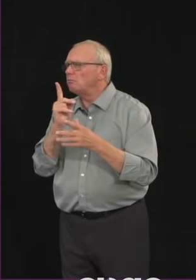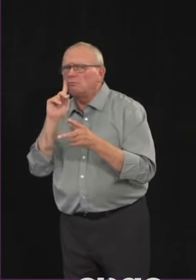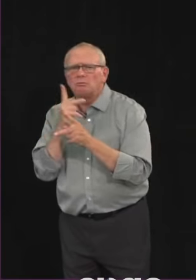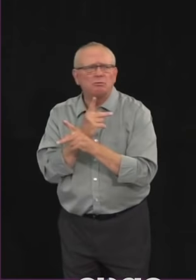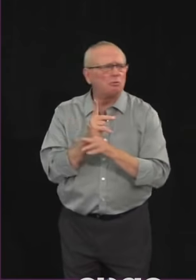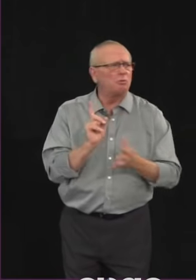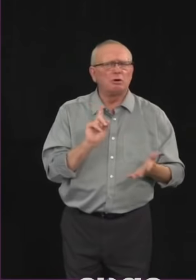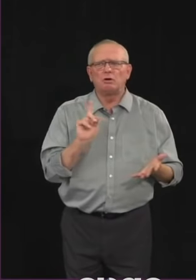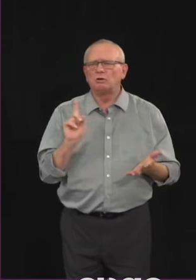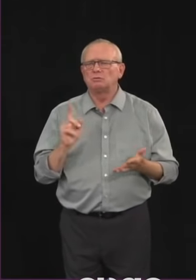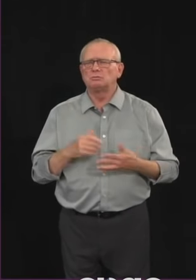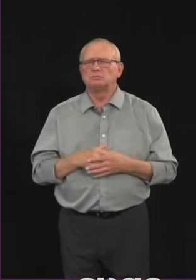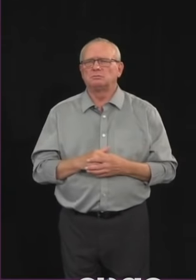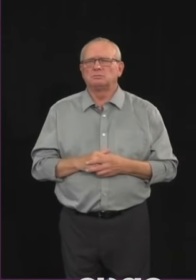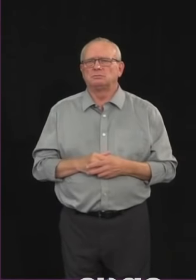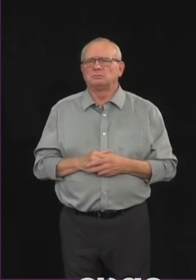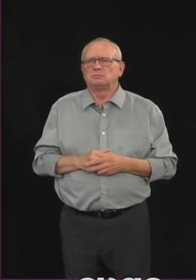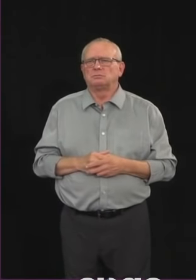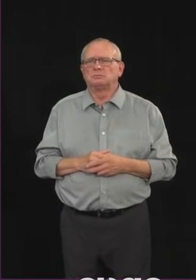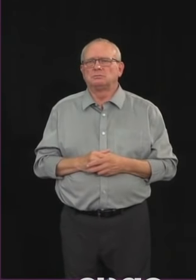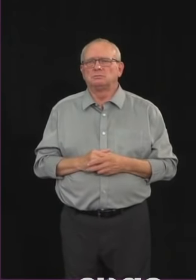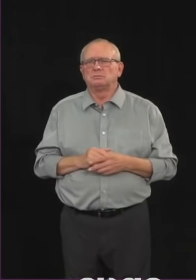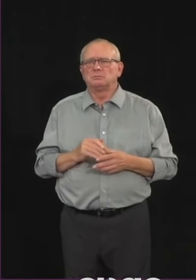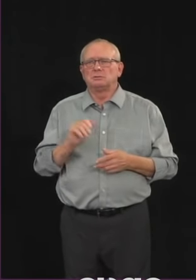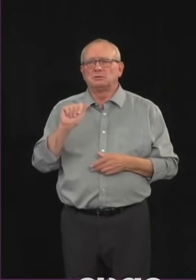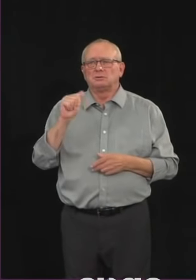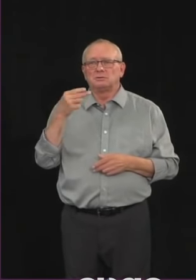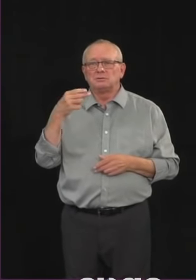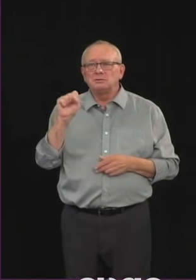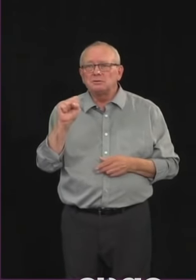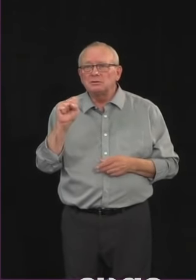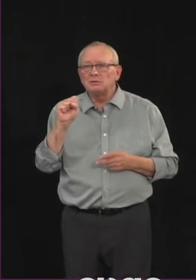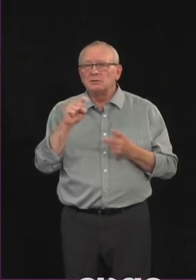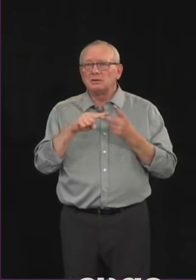are seeing very high demand, how do you expect that to happen unless those names are released?